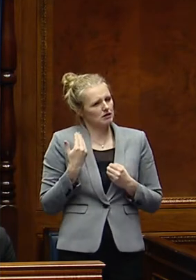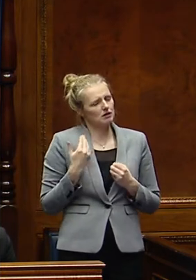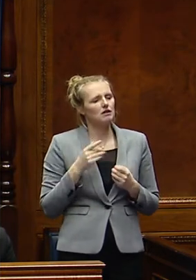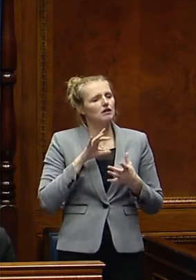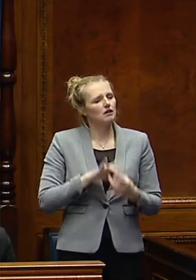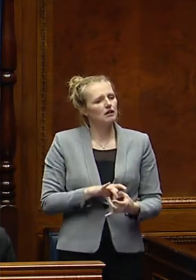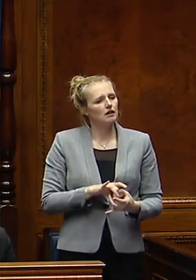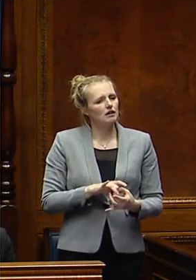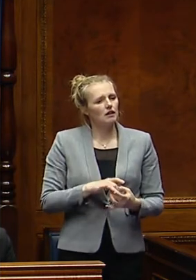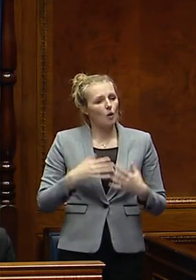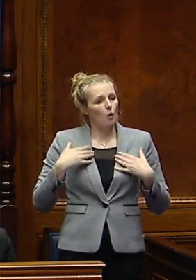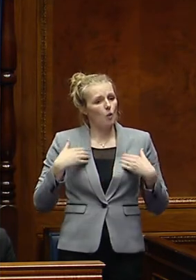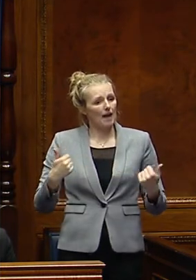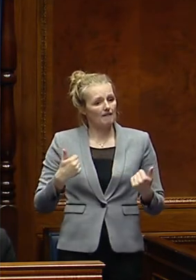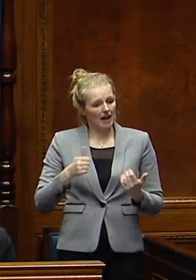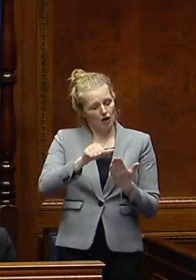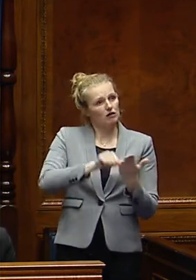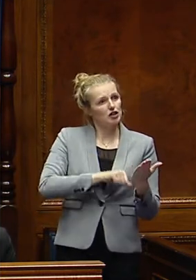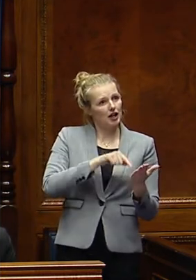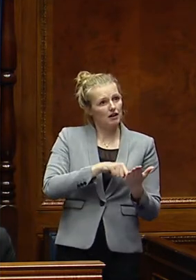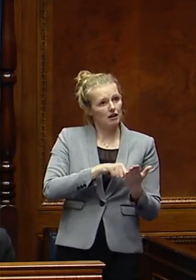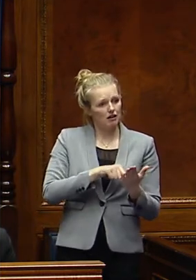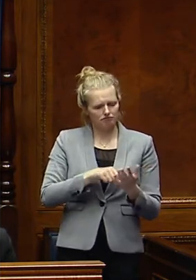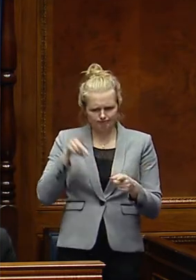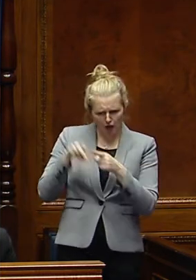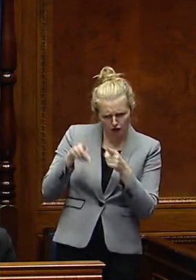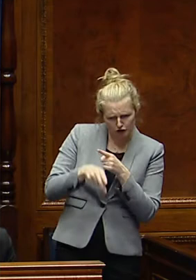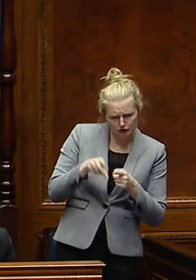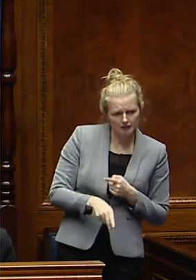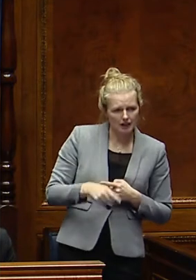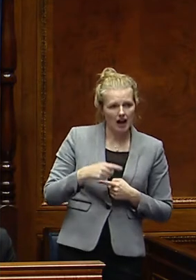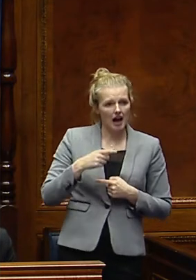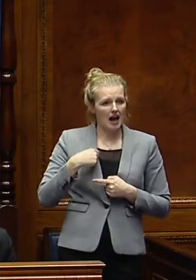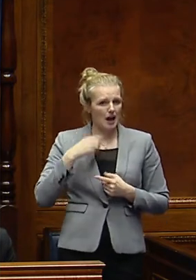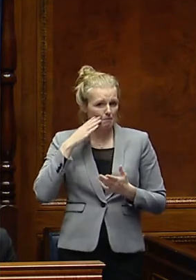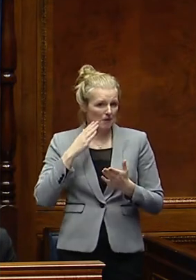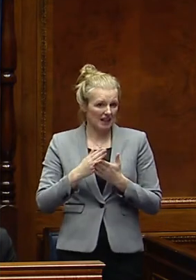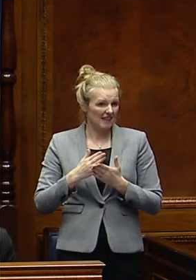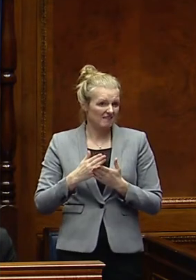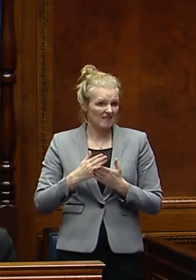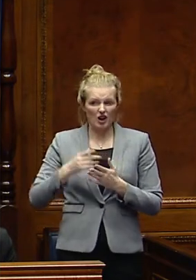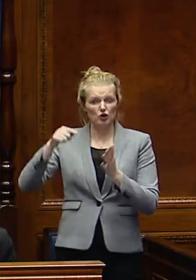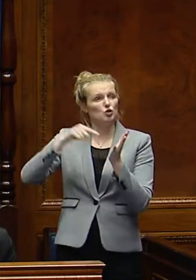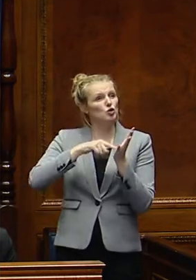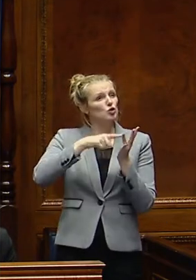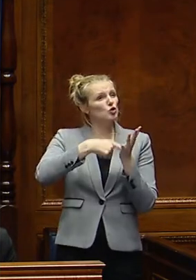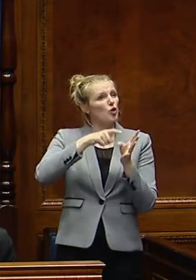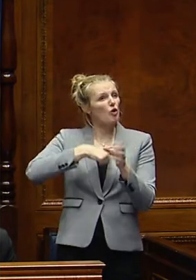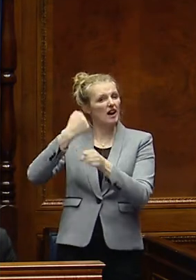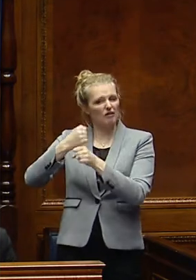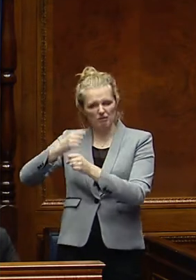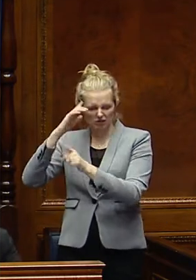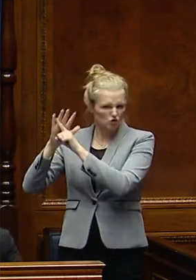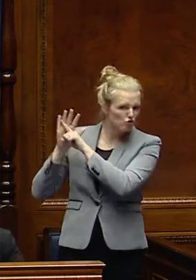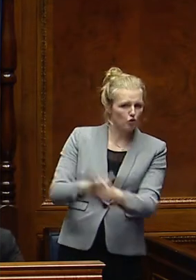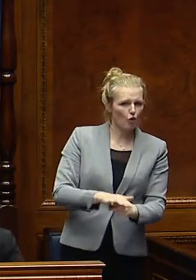terms of the welfare agenda in terms of making cuts, I believe, was ideologically driven by the Tory government. In terms